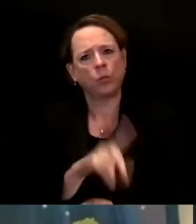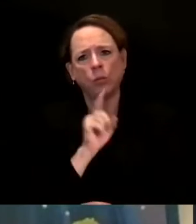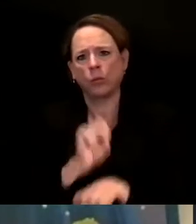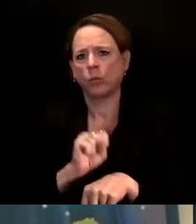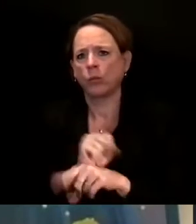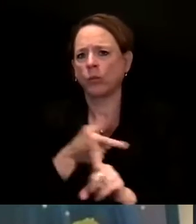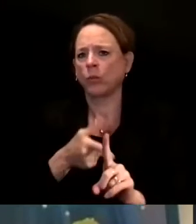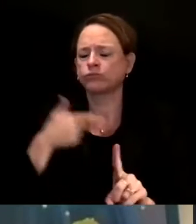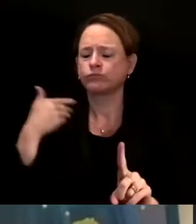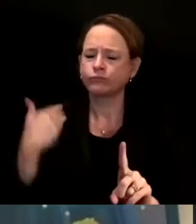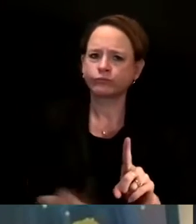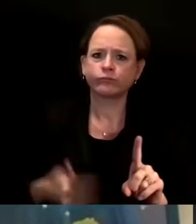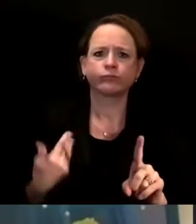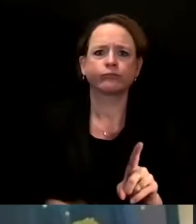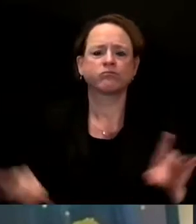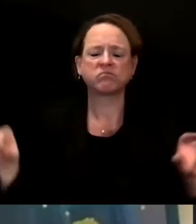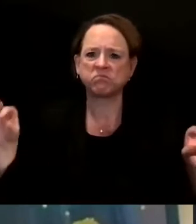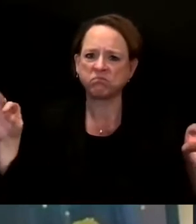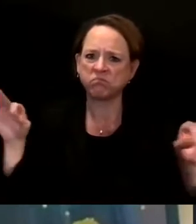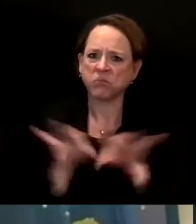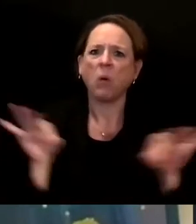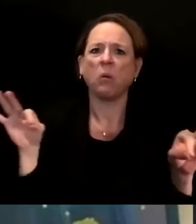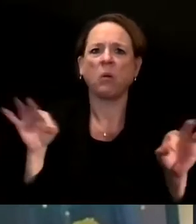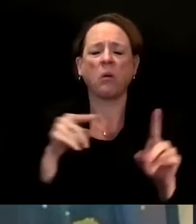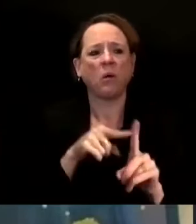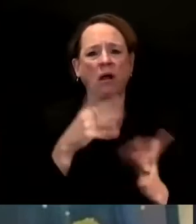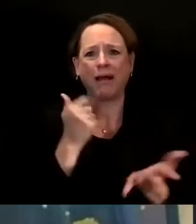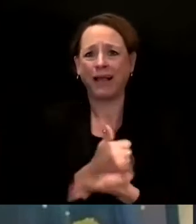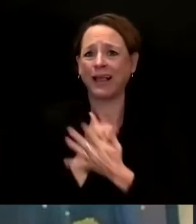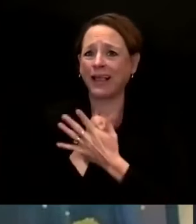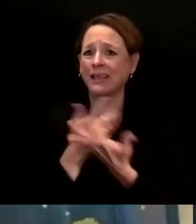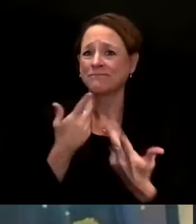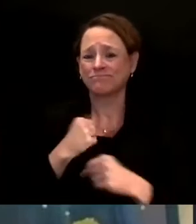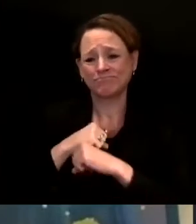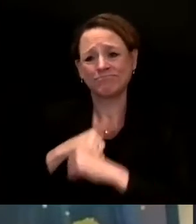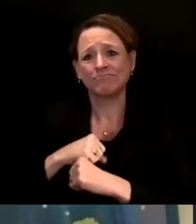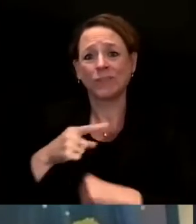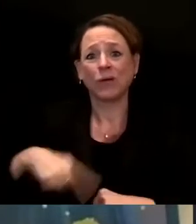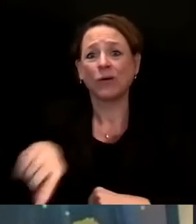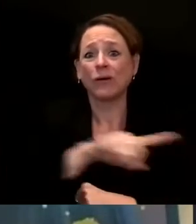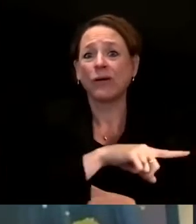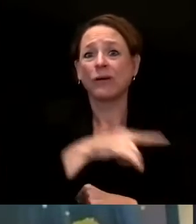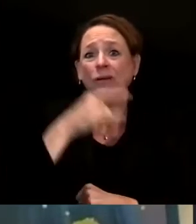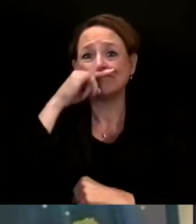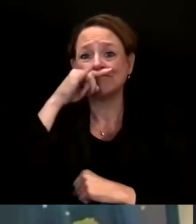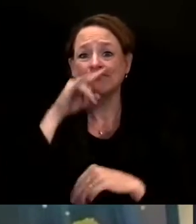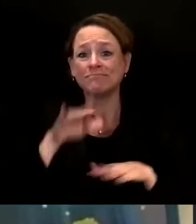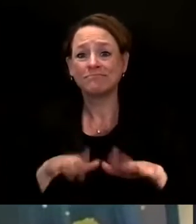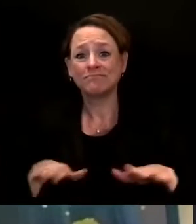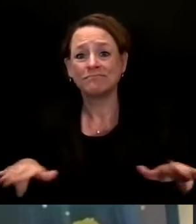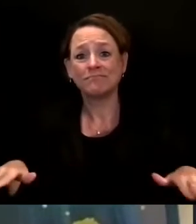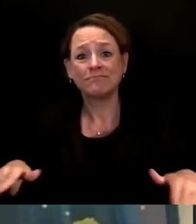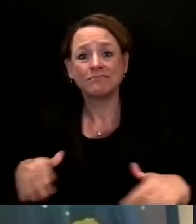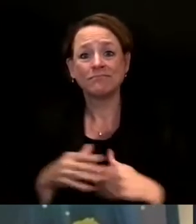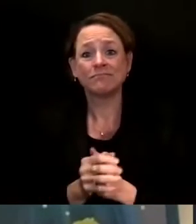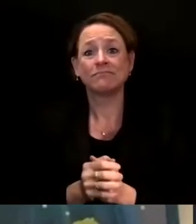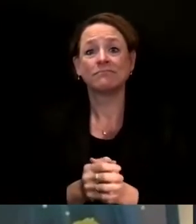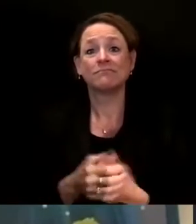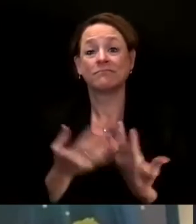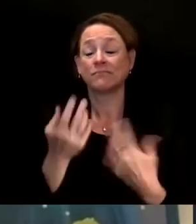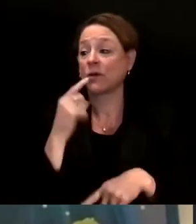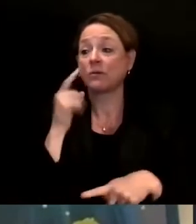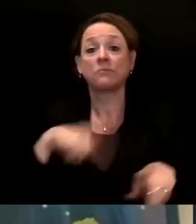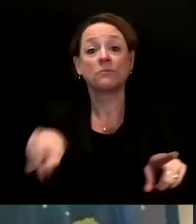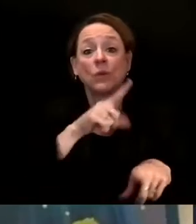the children of our state. Remember, kids age 12 and up are eligible for the COVID-19 vaccine